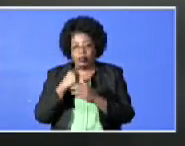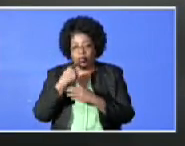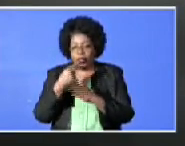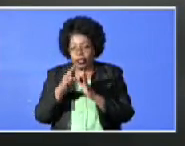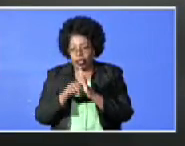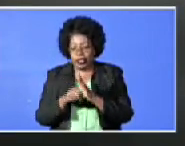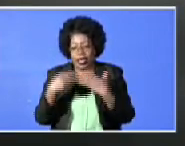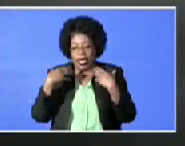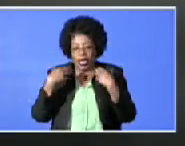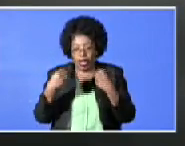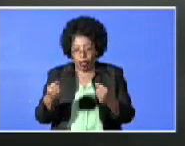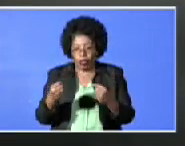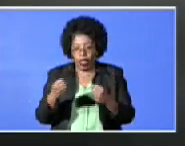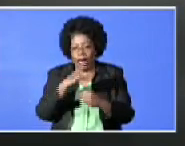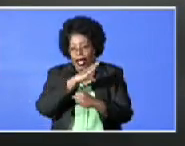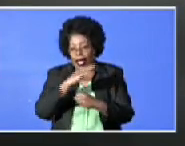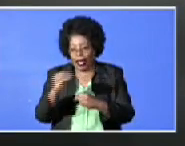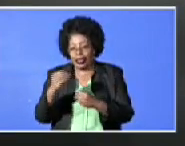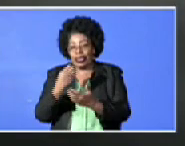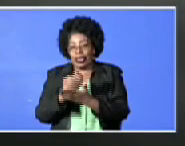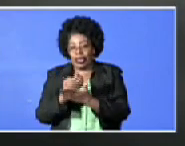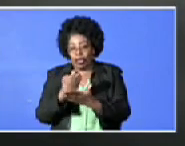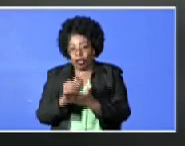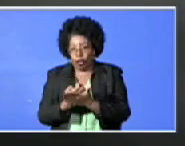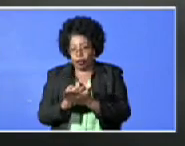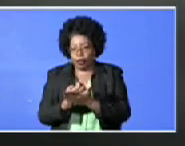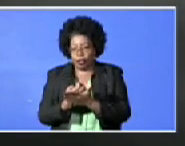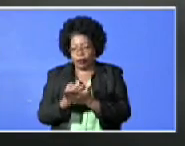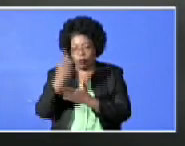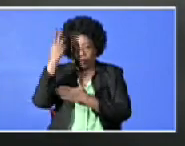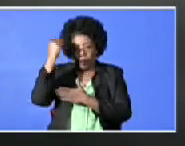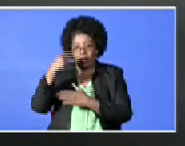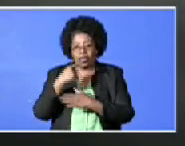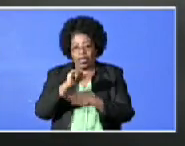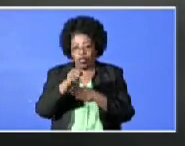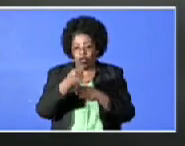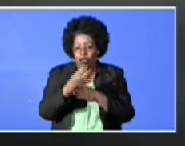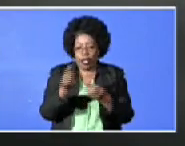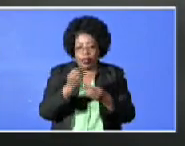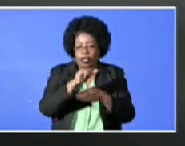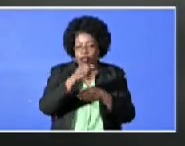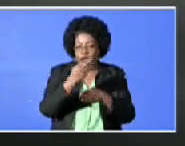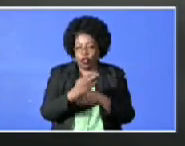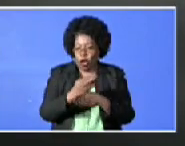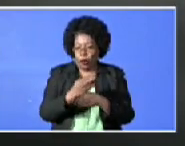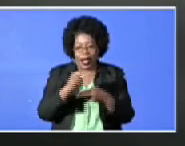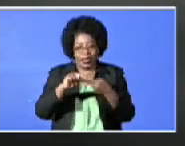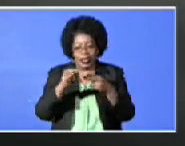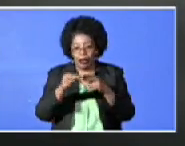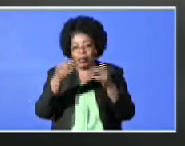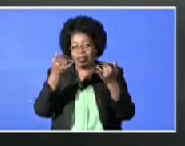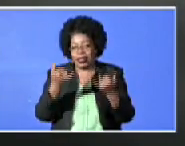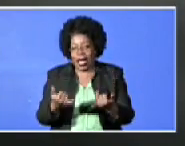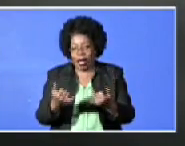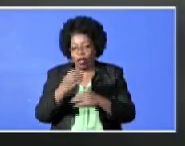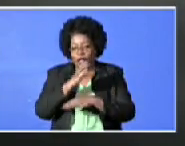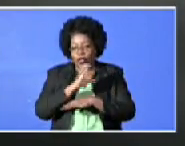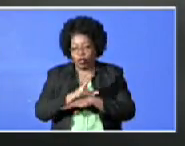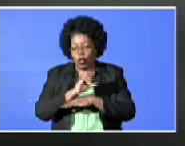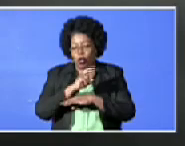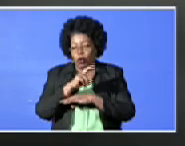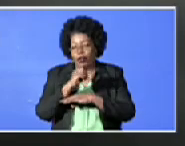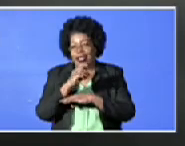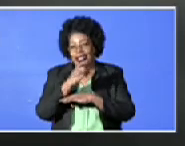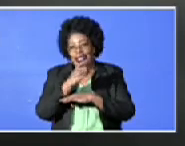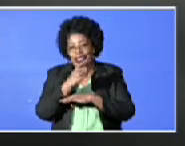one health-wise, the other economically. The Prime Minister noted that with joblessness at the rate that it is, COVID-19 could